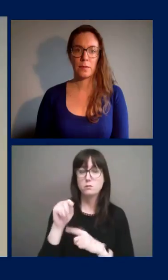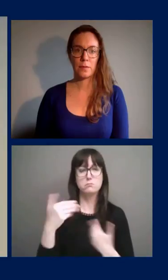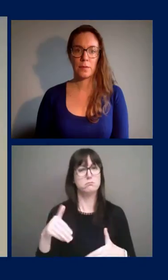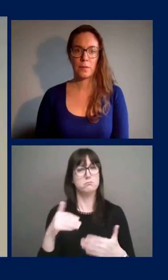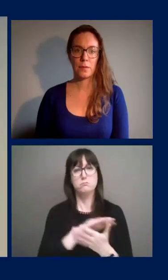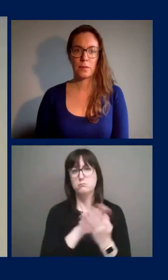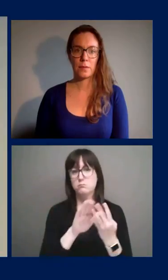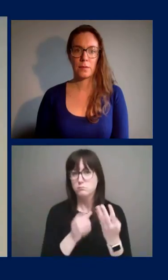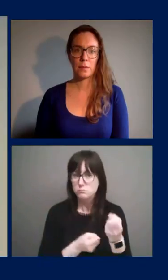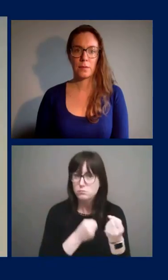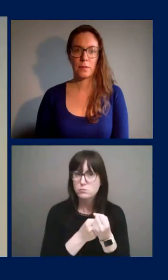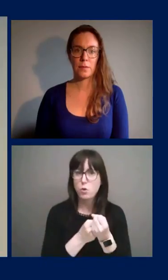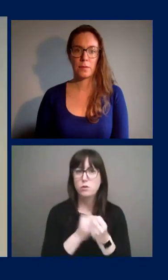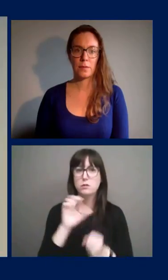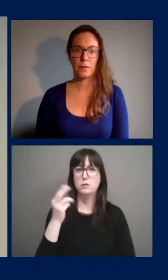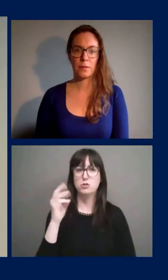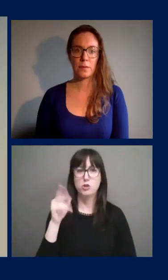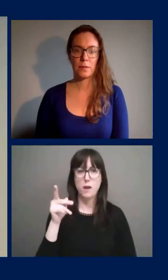Champlain region.